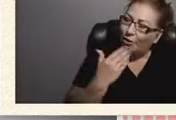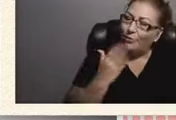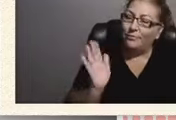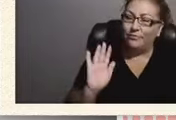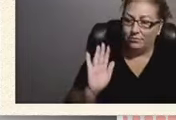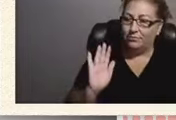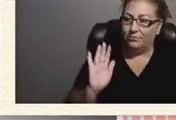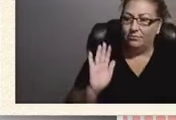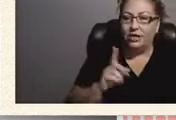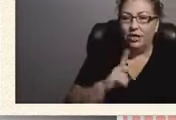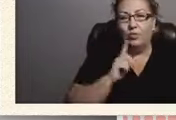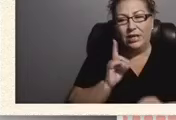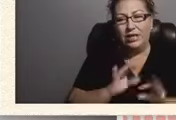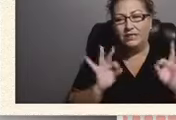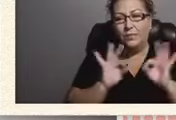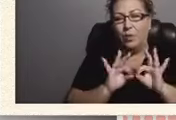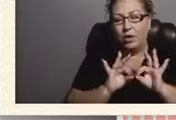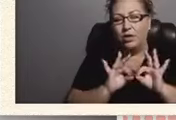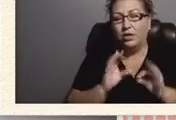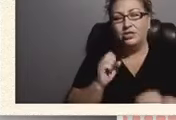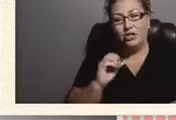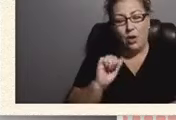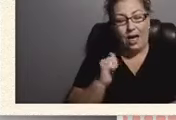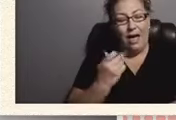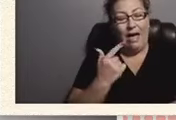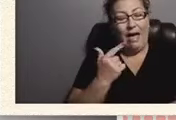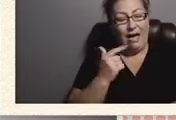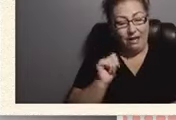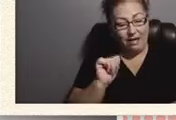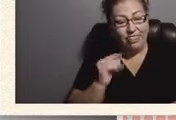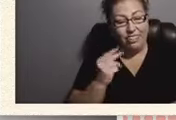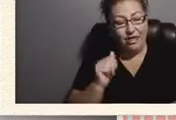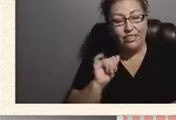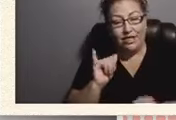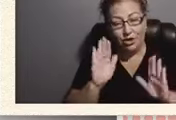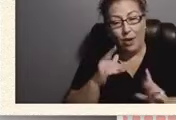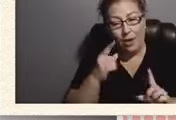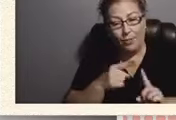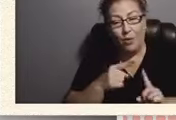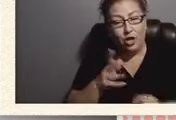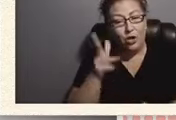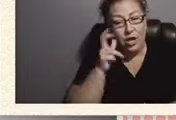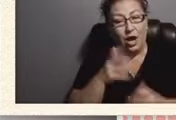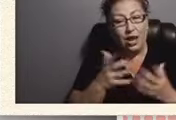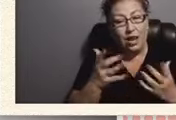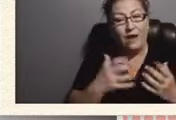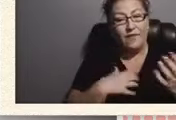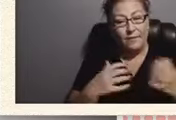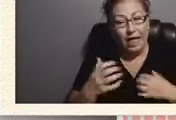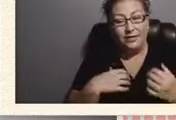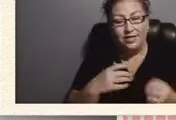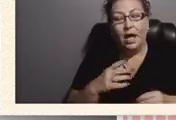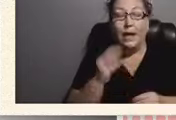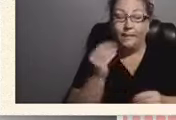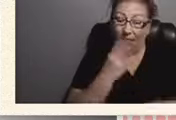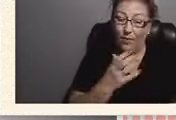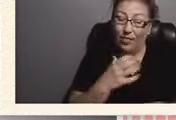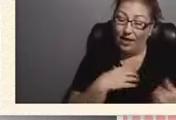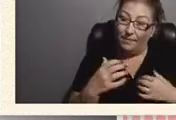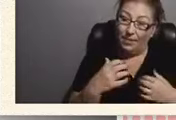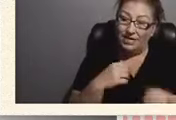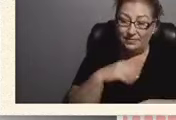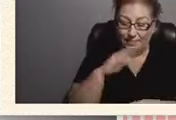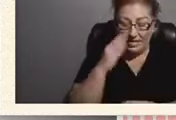important so agatha that was a great point to bring up because we hear a lot of complaints and by the way the complaints my son is in um